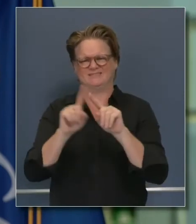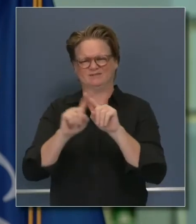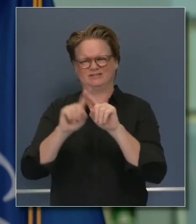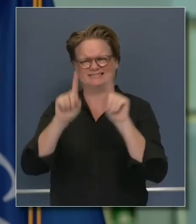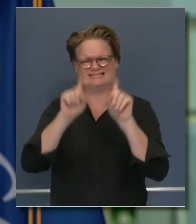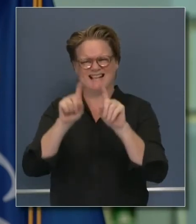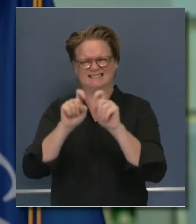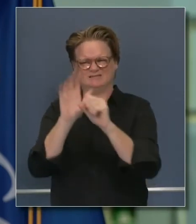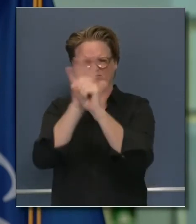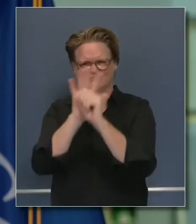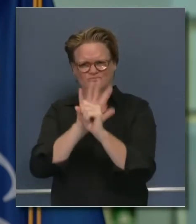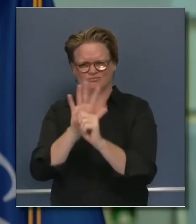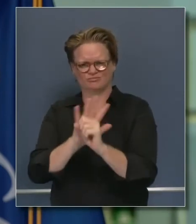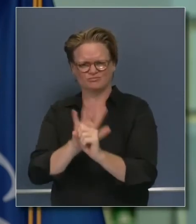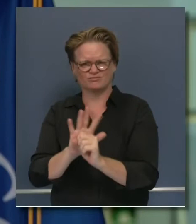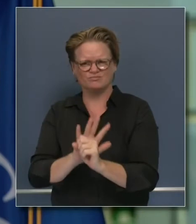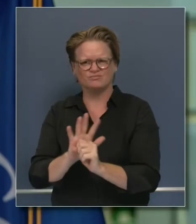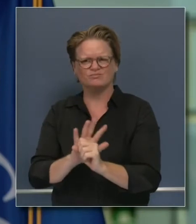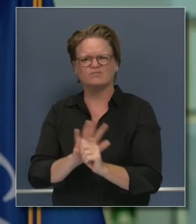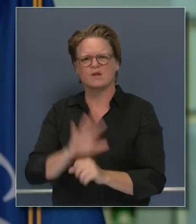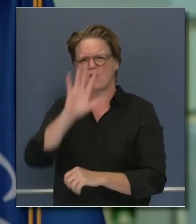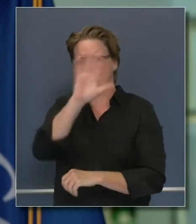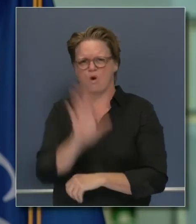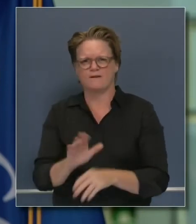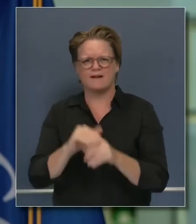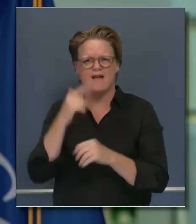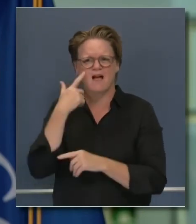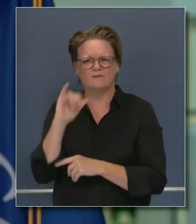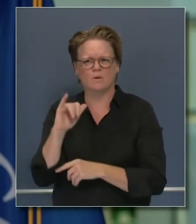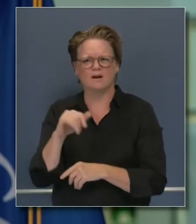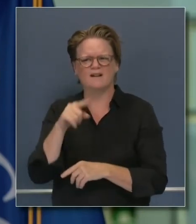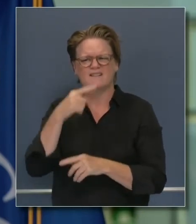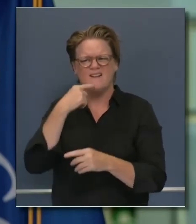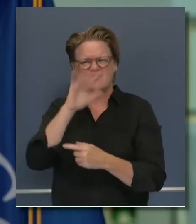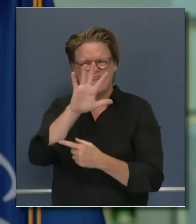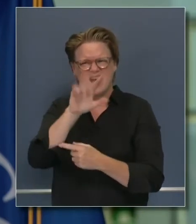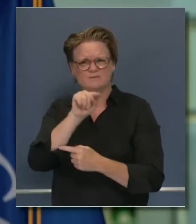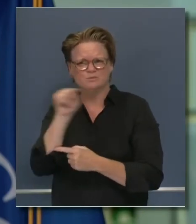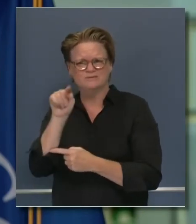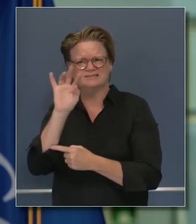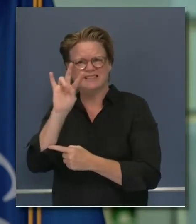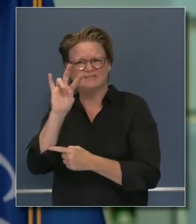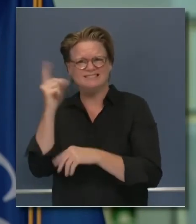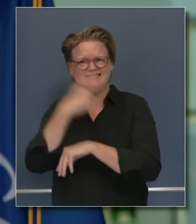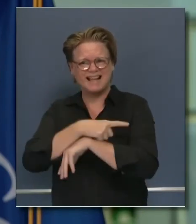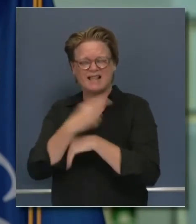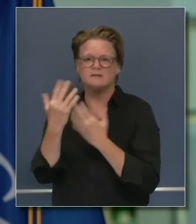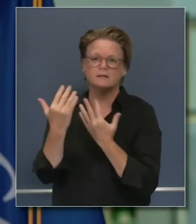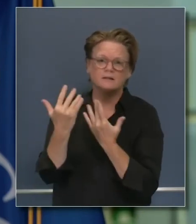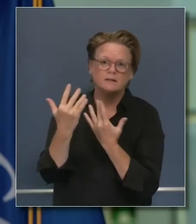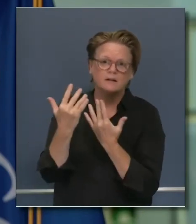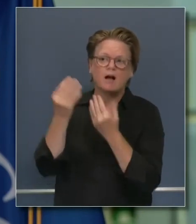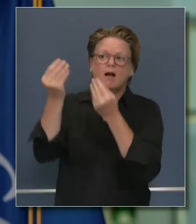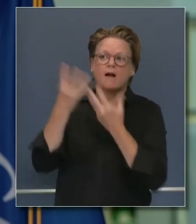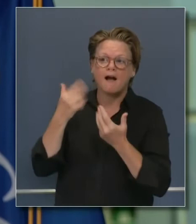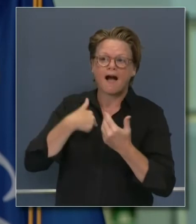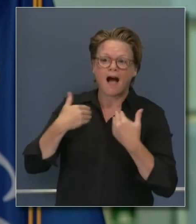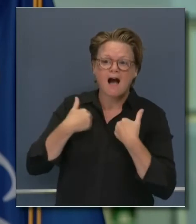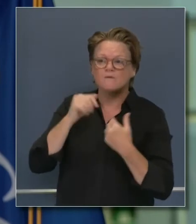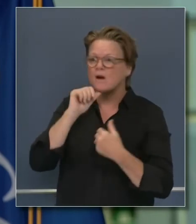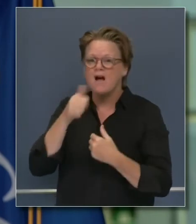earlier mentioned that there's an average delay in tests from five to seven days. Is there any concern on your, by you or,